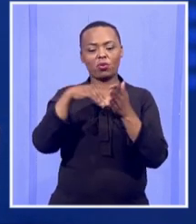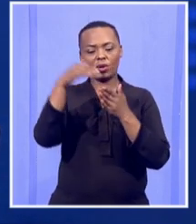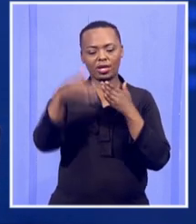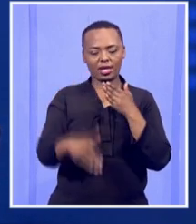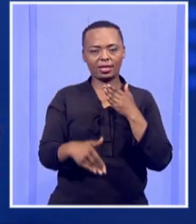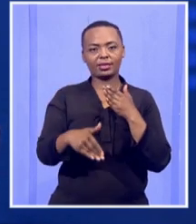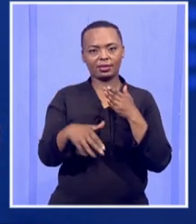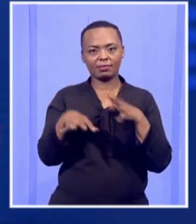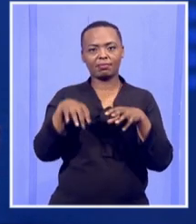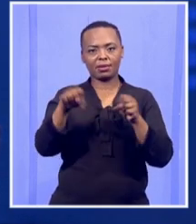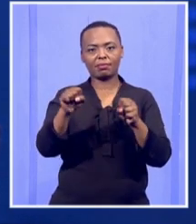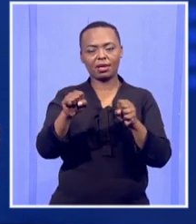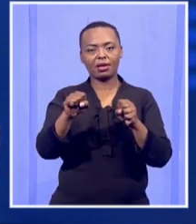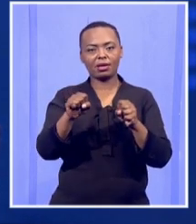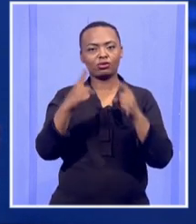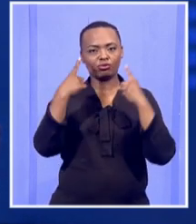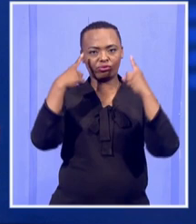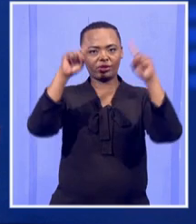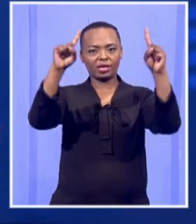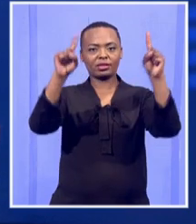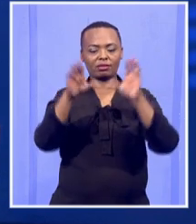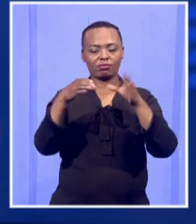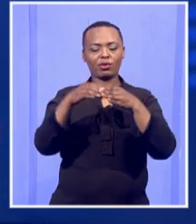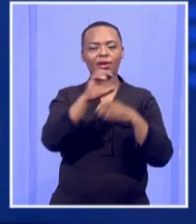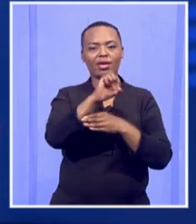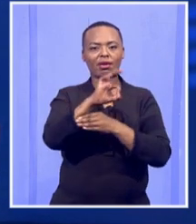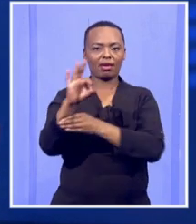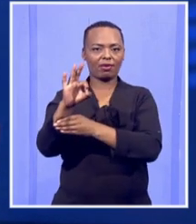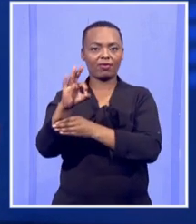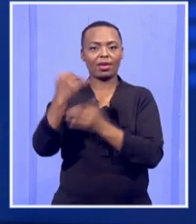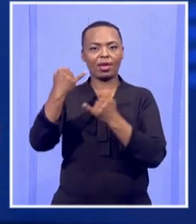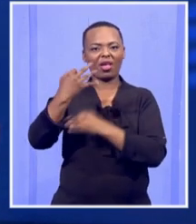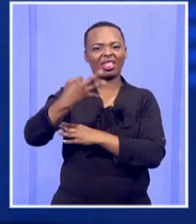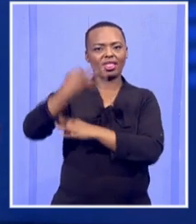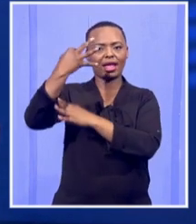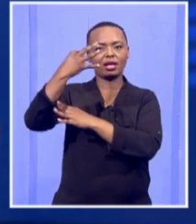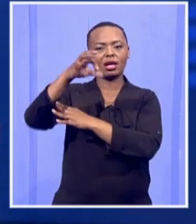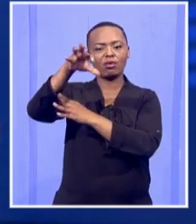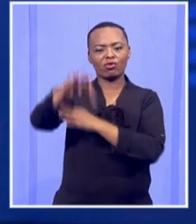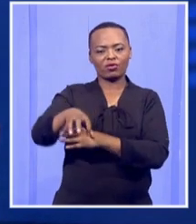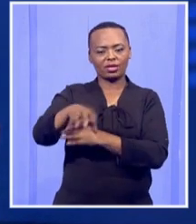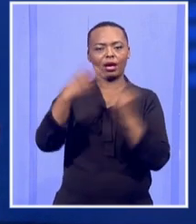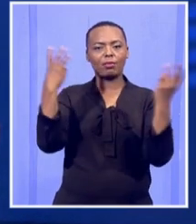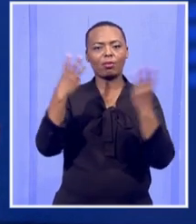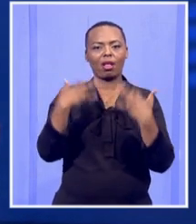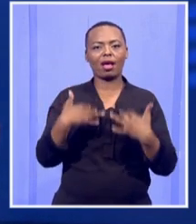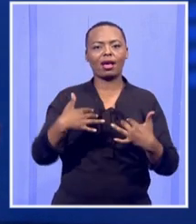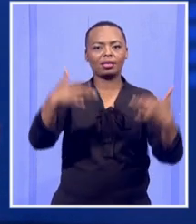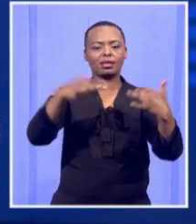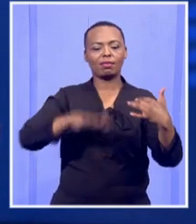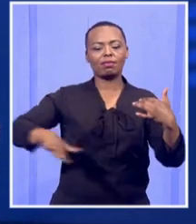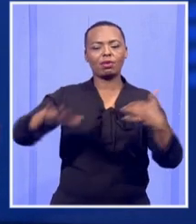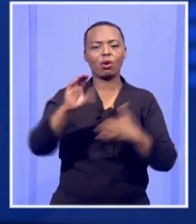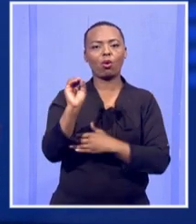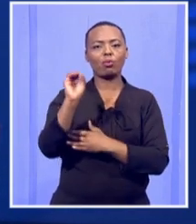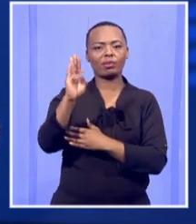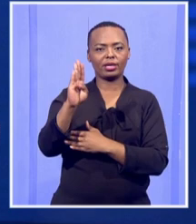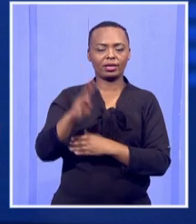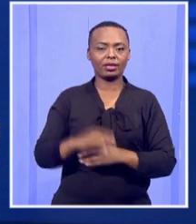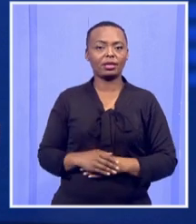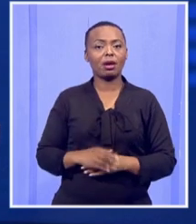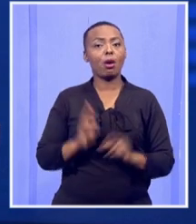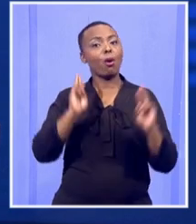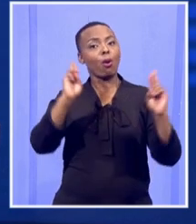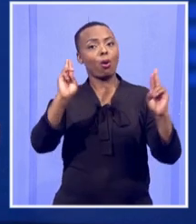take the party to greater heights. The party is holding its third Provincial People's Assembly in Bloemfontein. It's hoped that it will